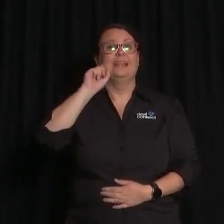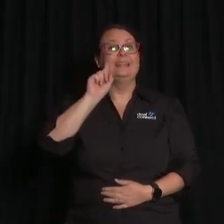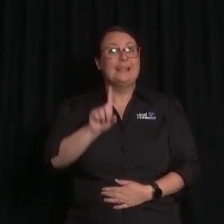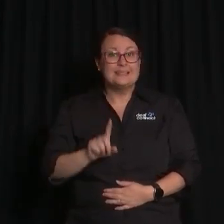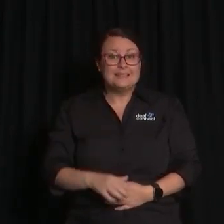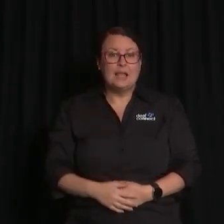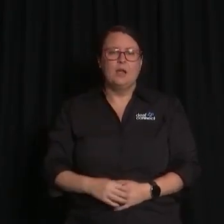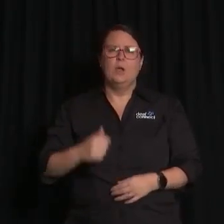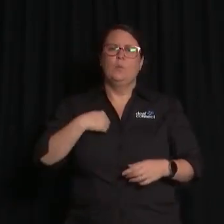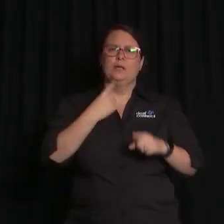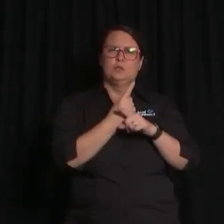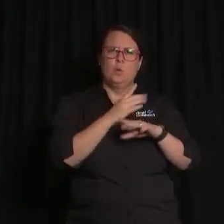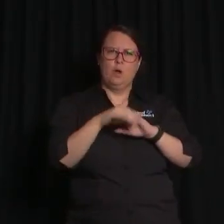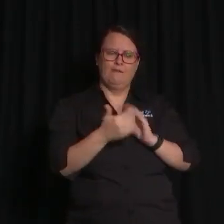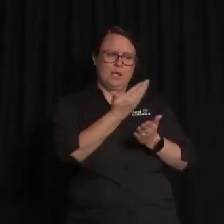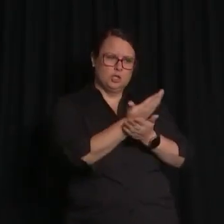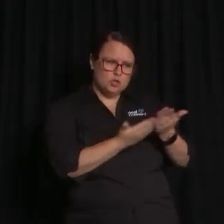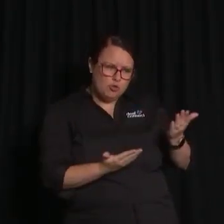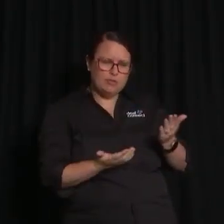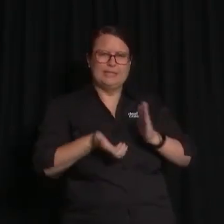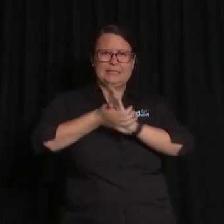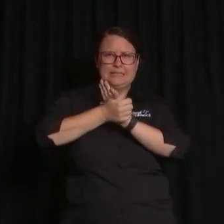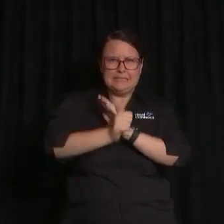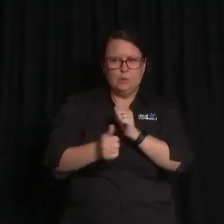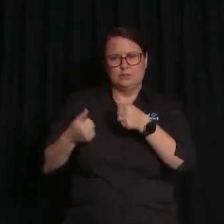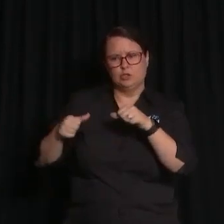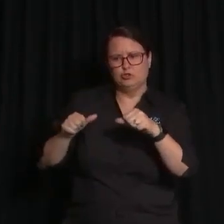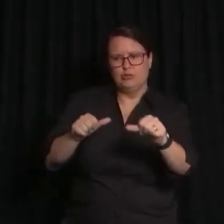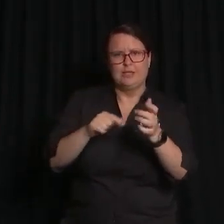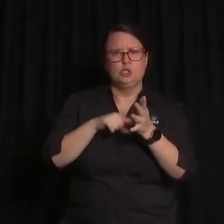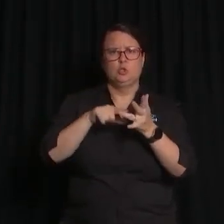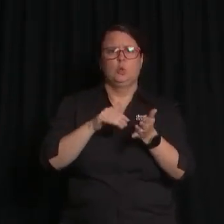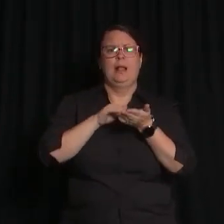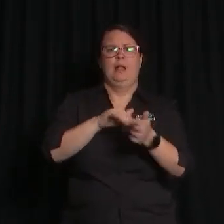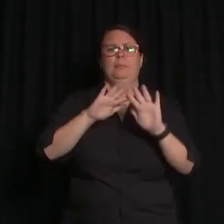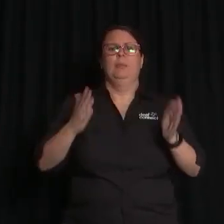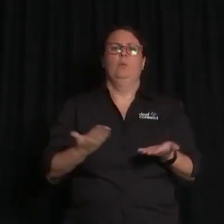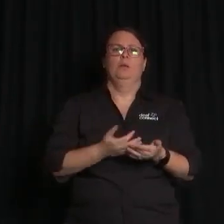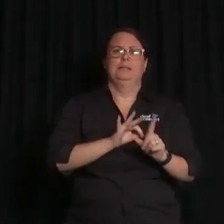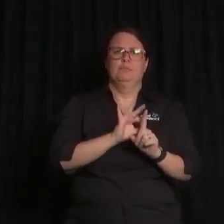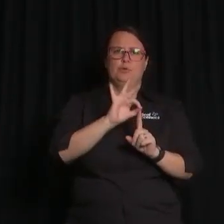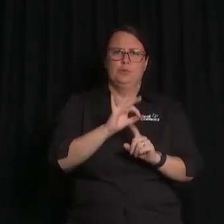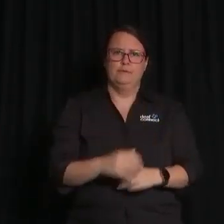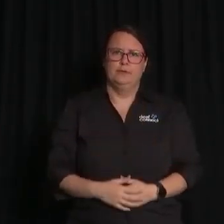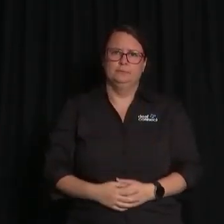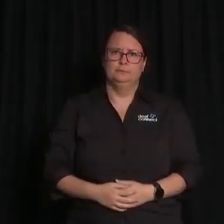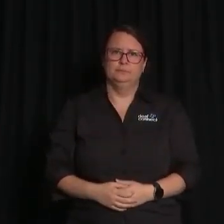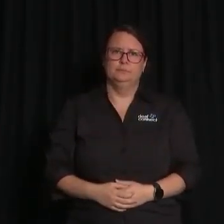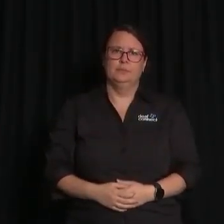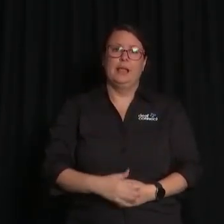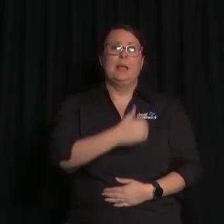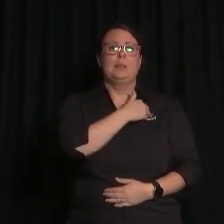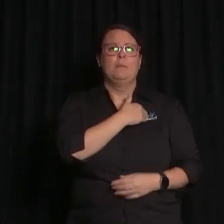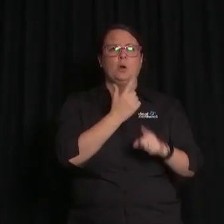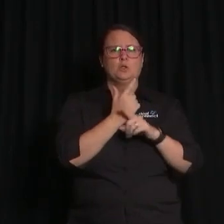to the stories, skills and strategies that we need to make progress. Our first panel of the day discussed bodily autonomy